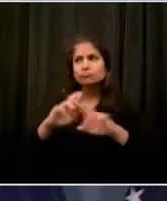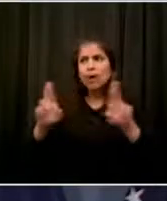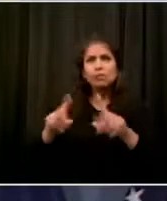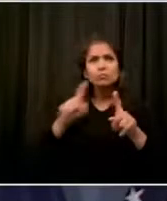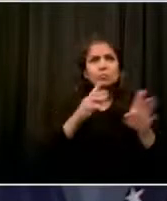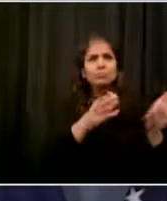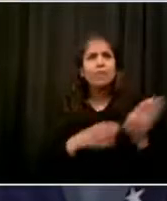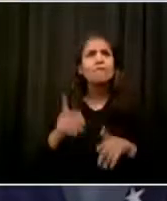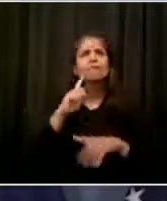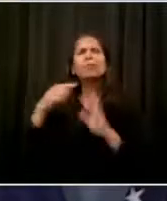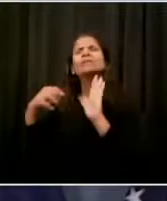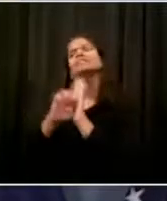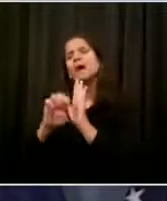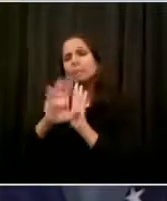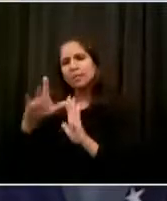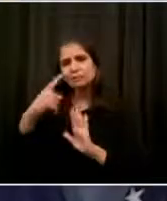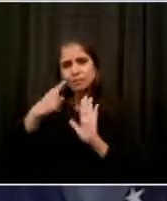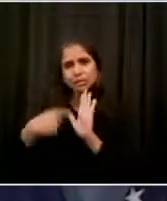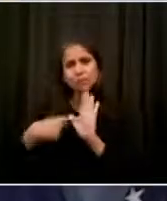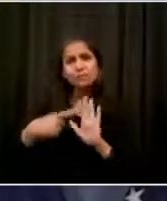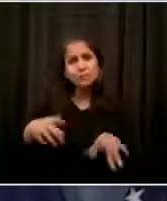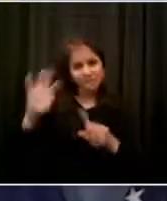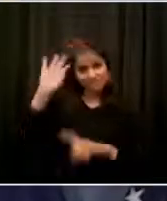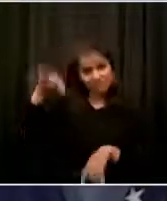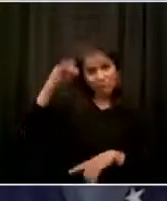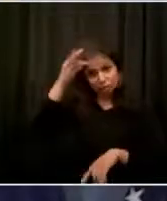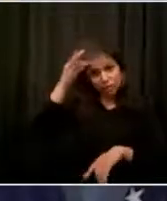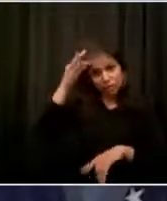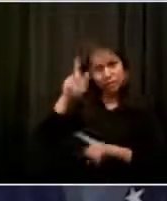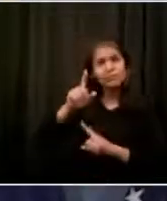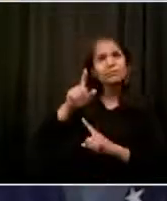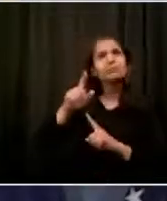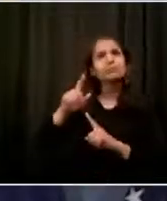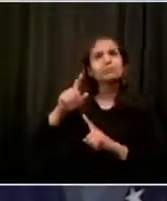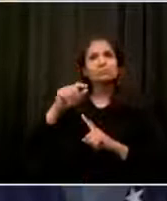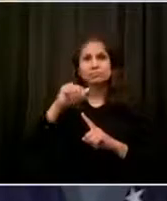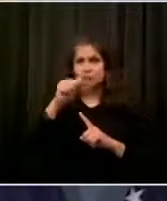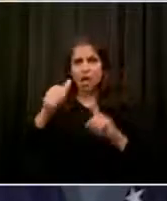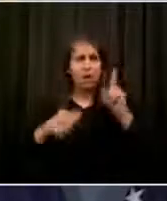you have an idea of what kind of cuts would happen? Yes.